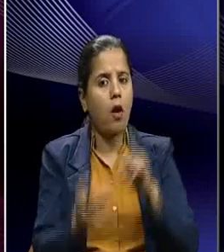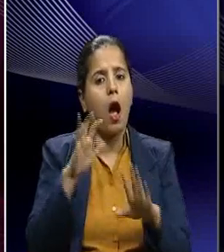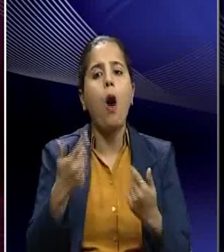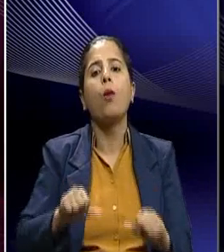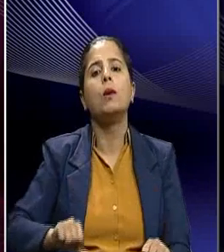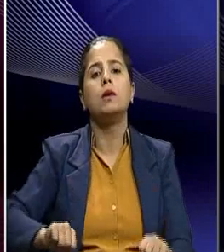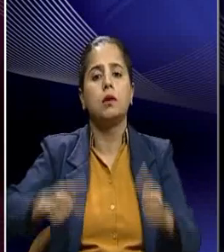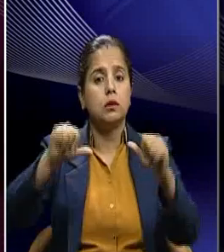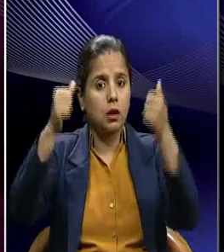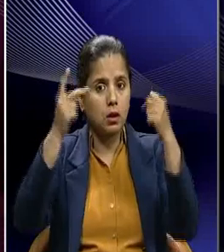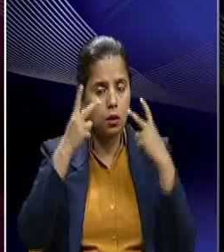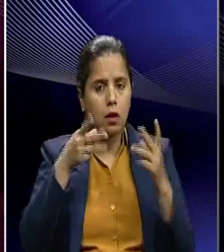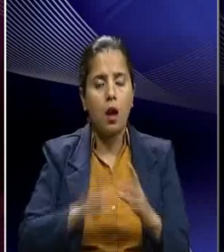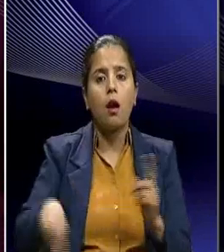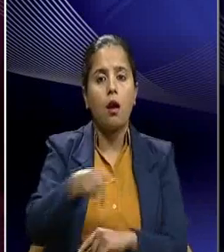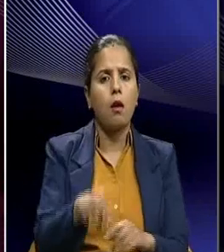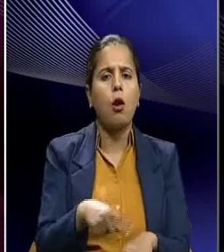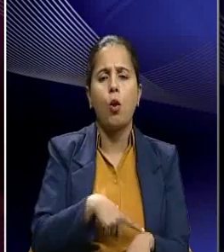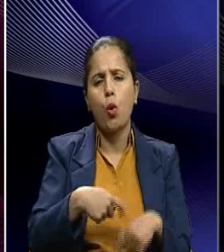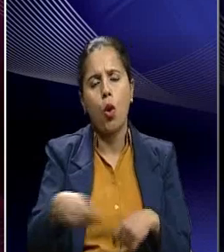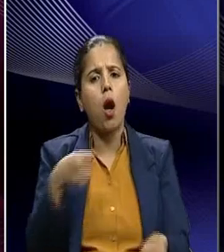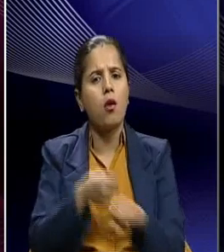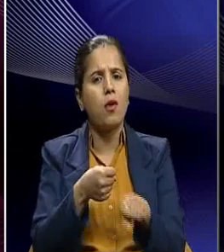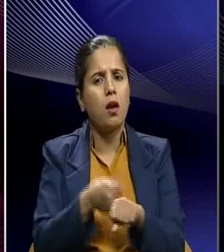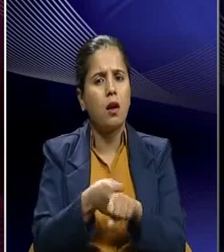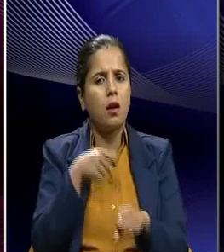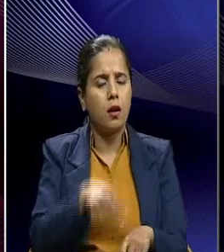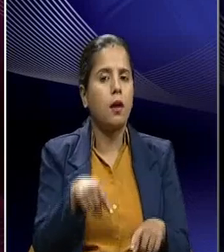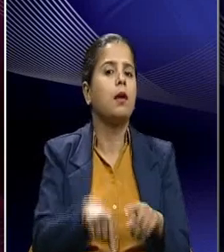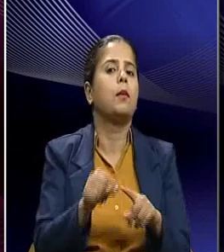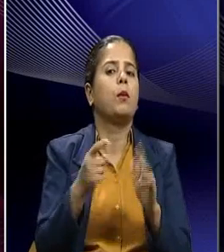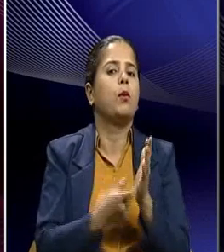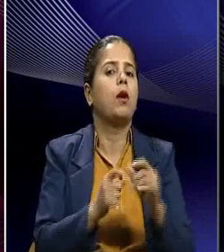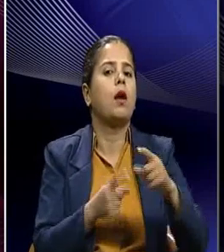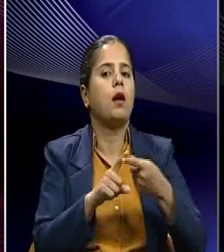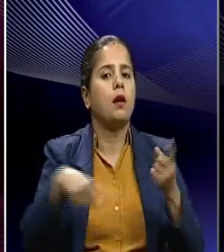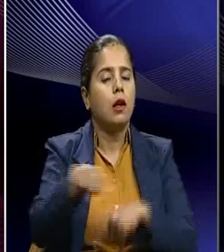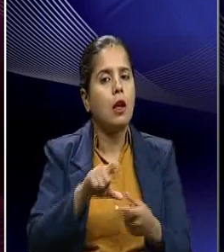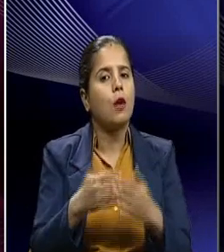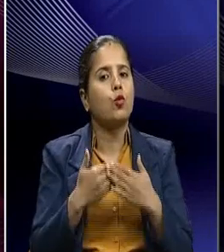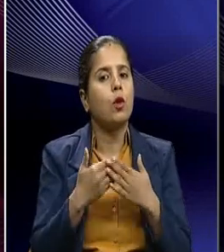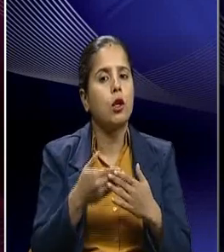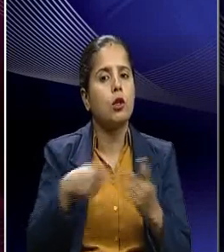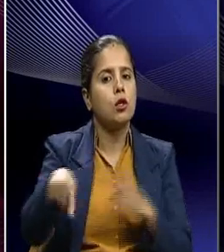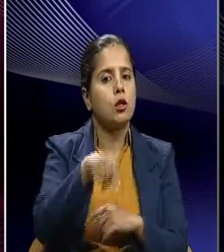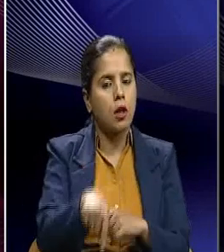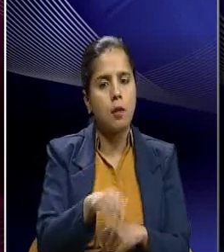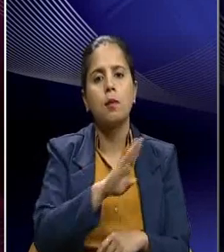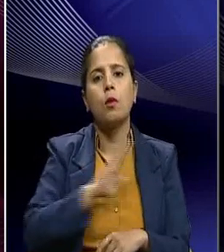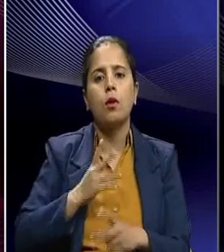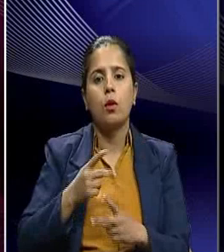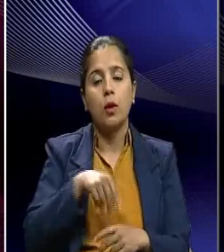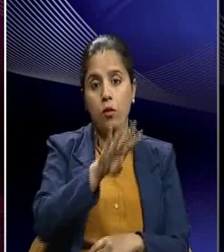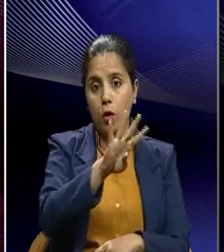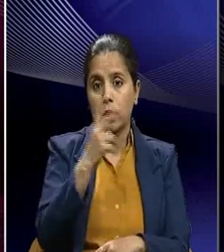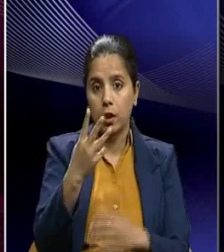came after long fight with Pratt and Patel organized the people's education board which became the foundation of 43